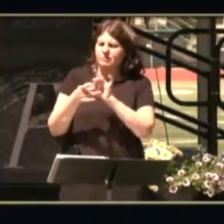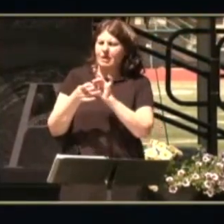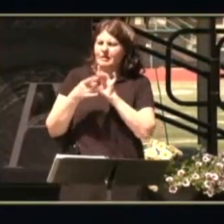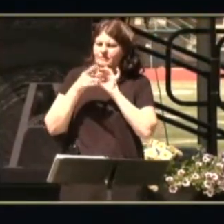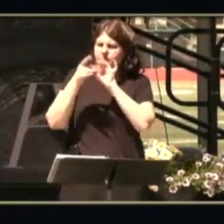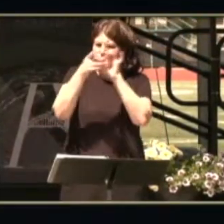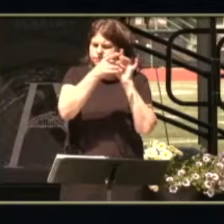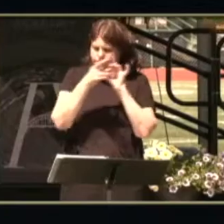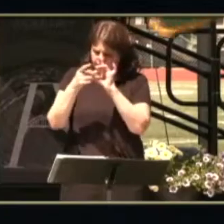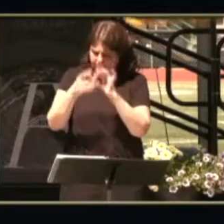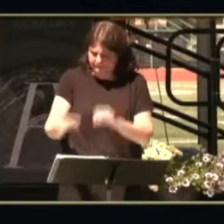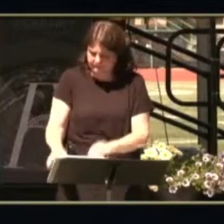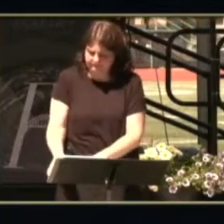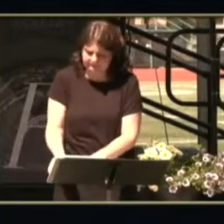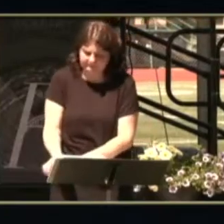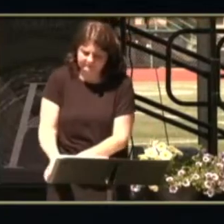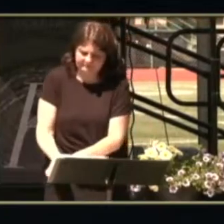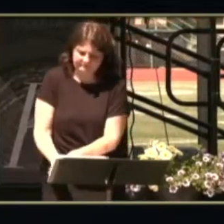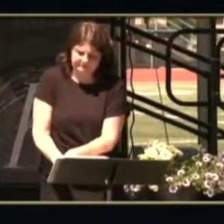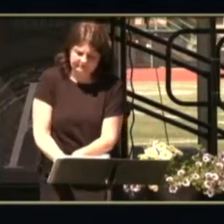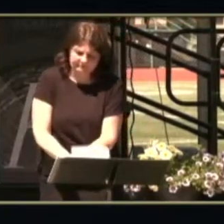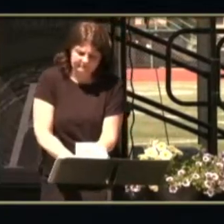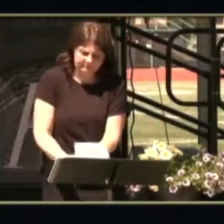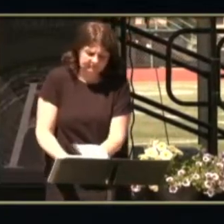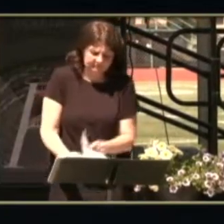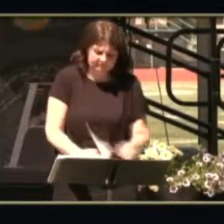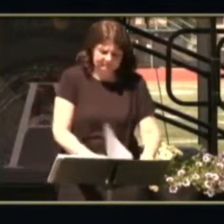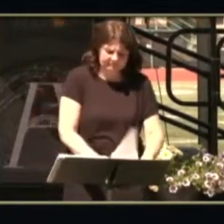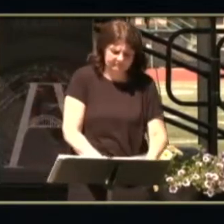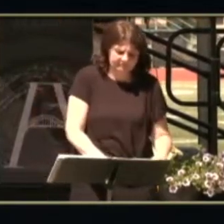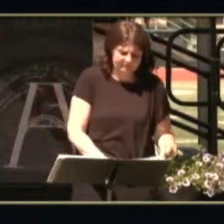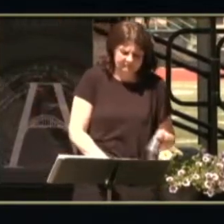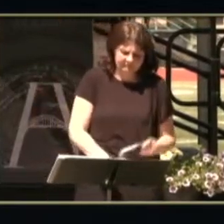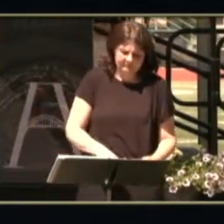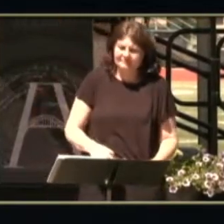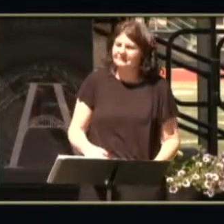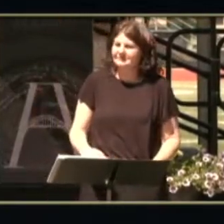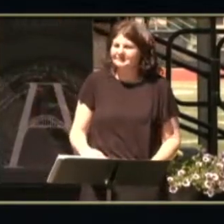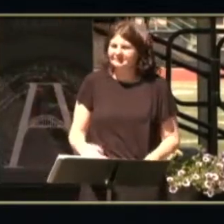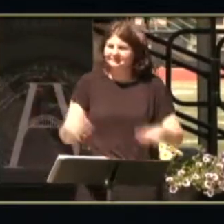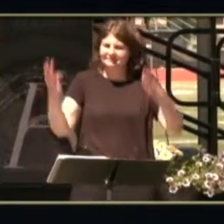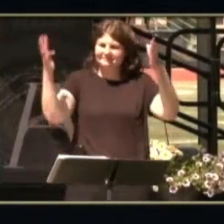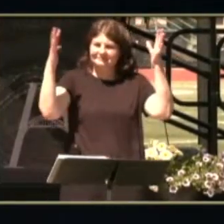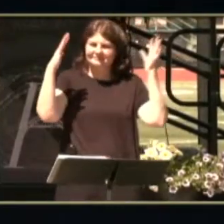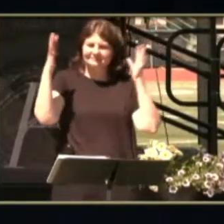thank